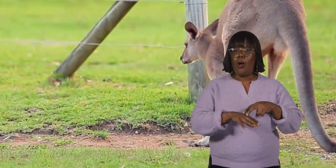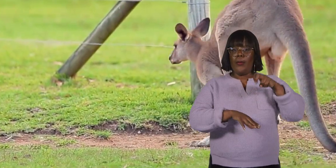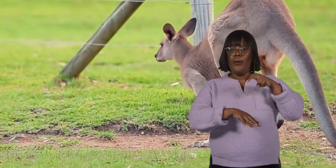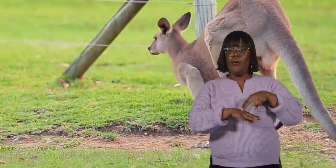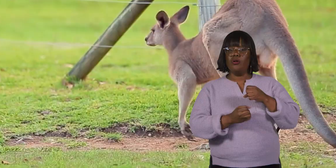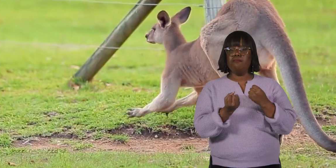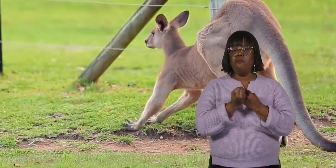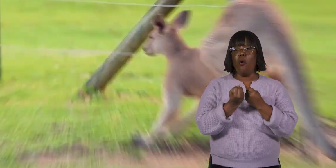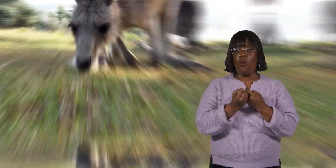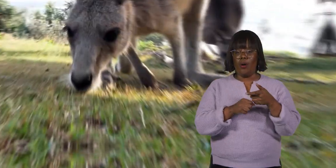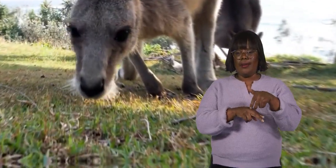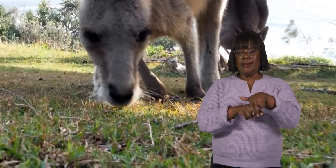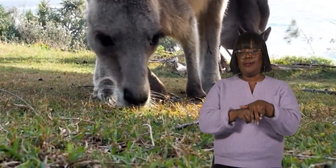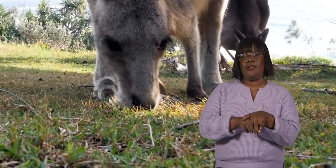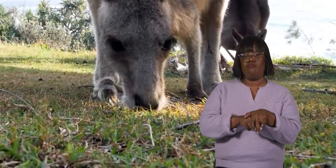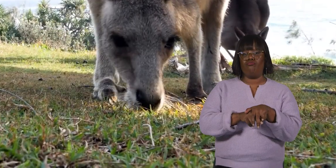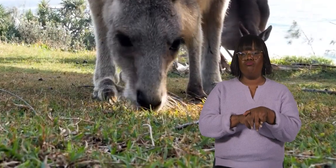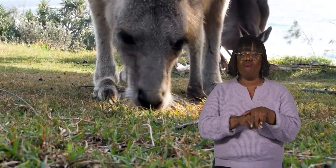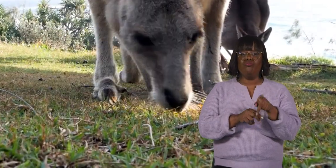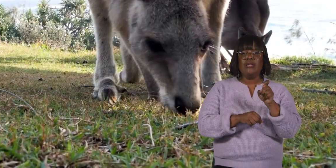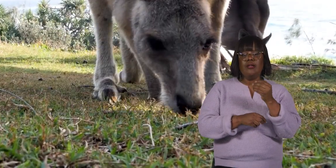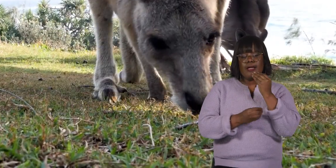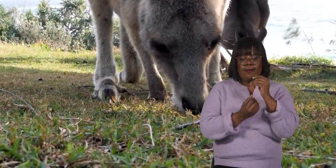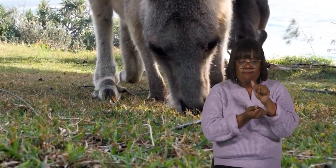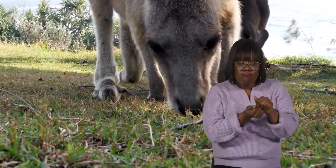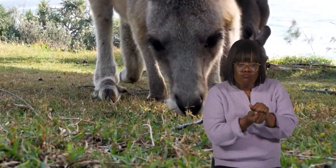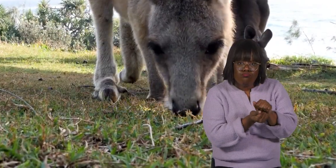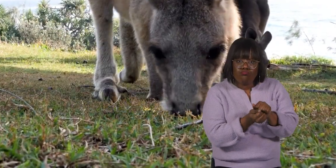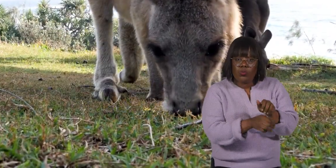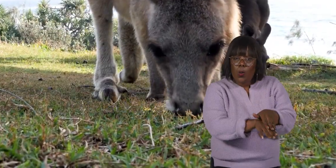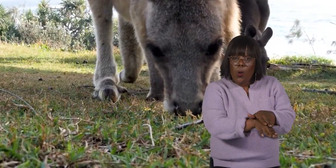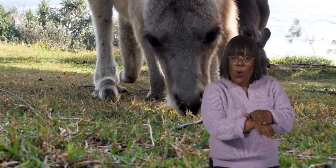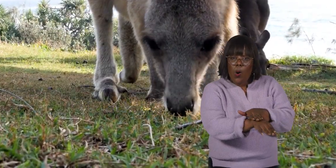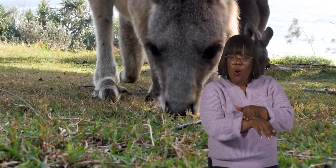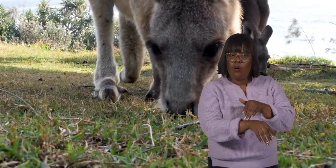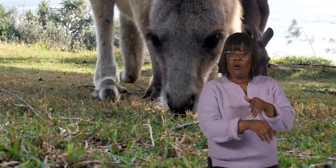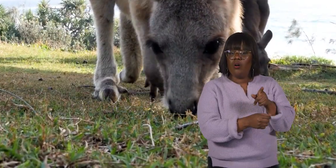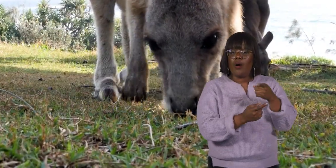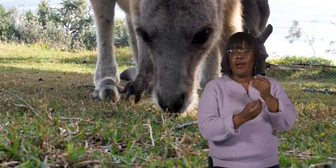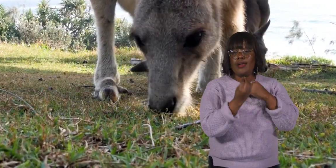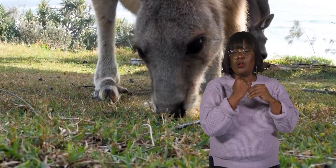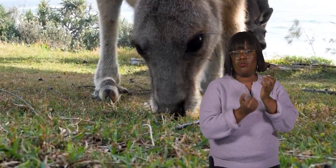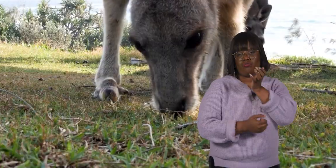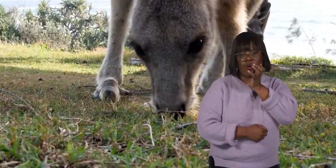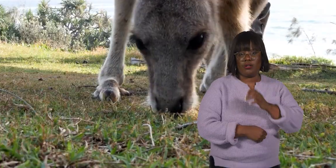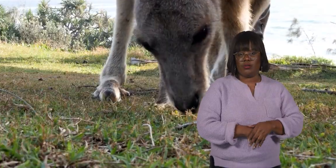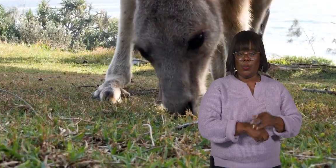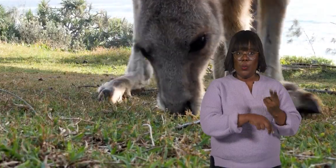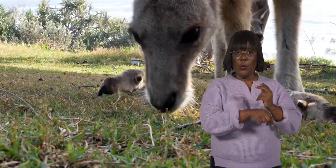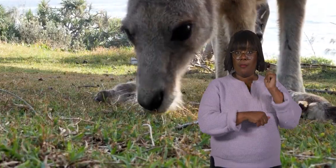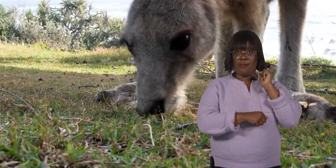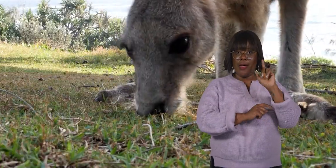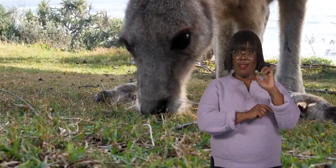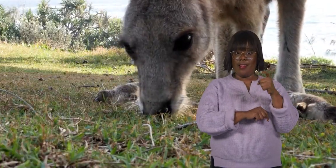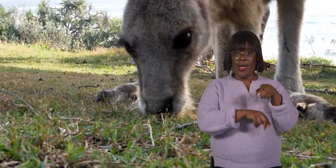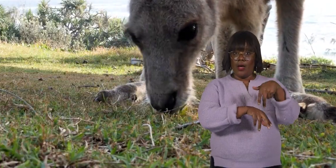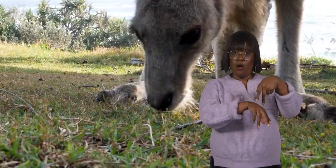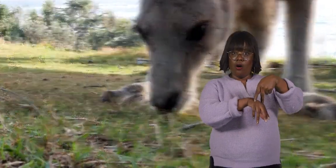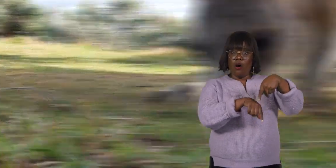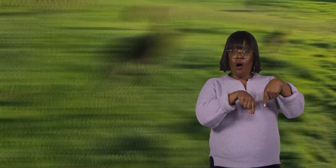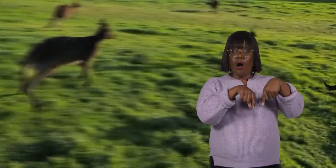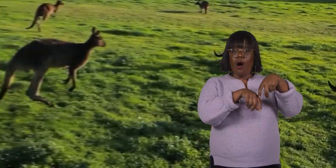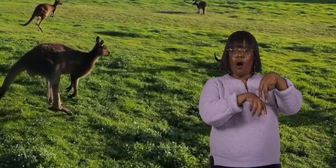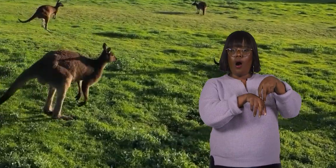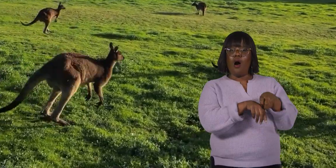support them when they sit. When they need to move slowly, like when eating grass, they use their back legs one at a time to